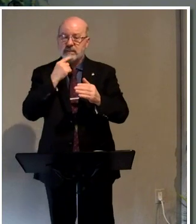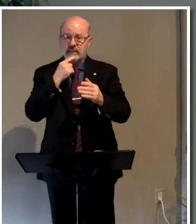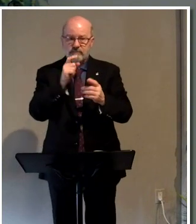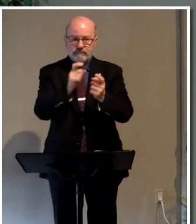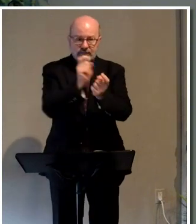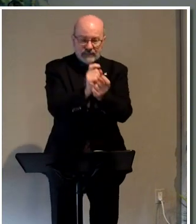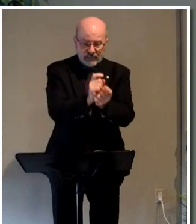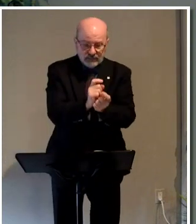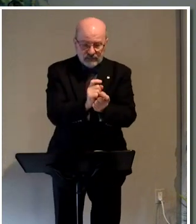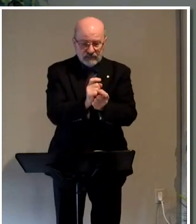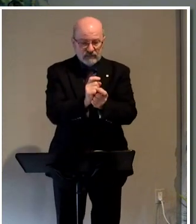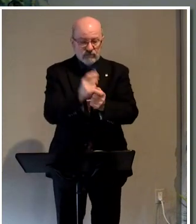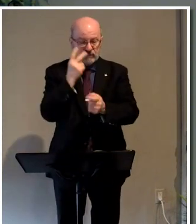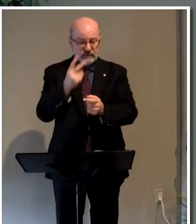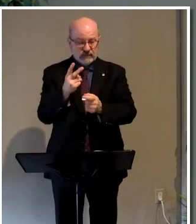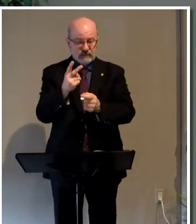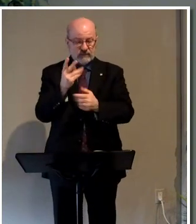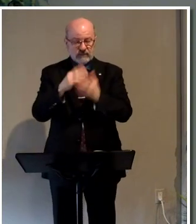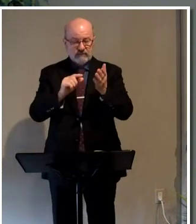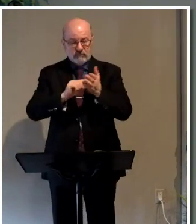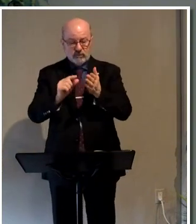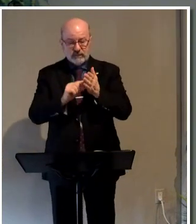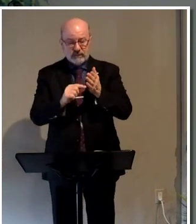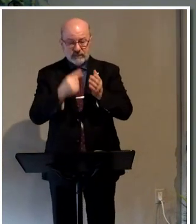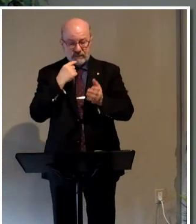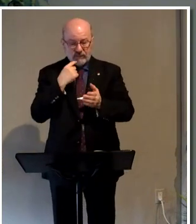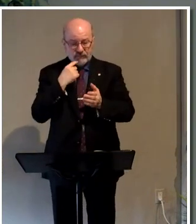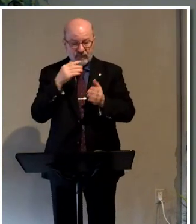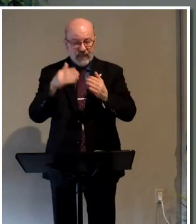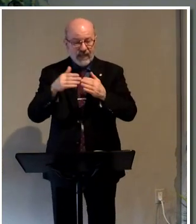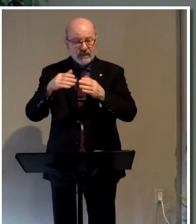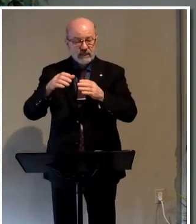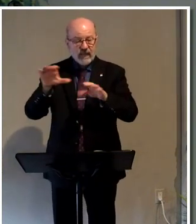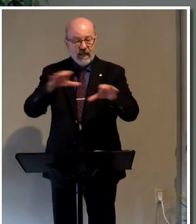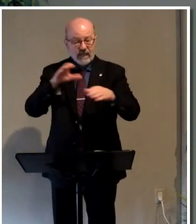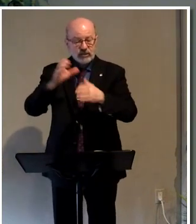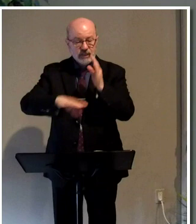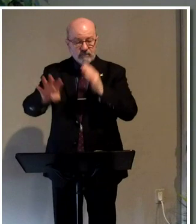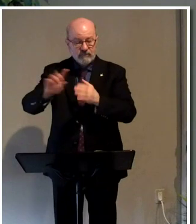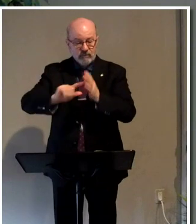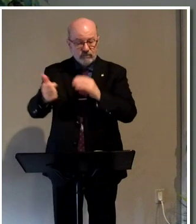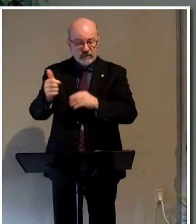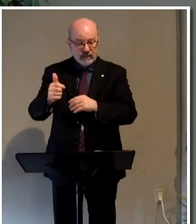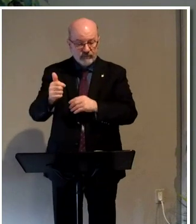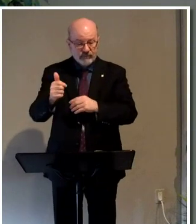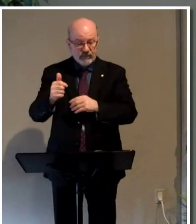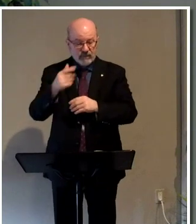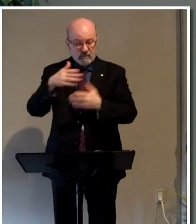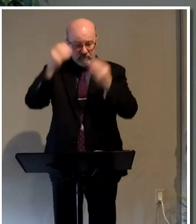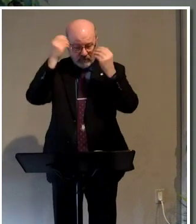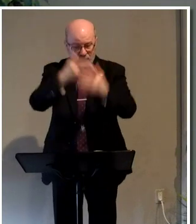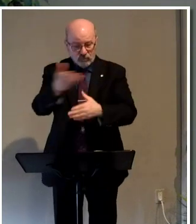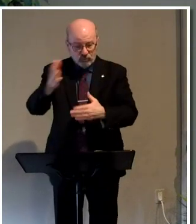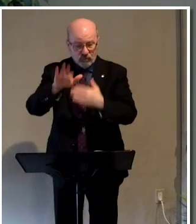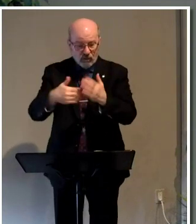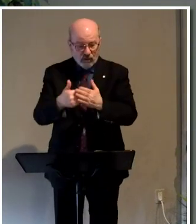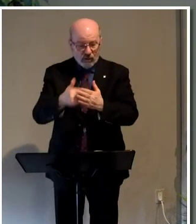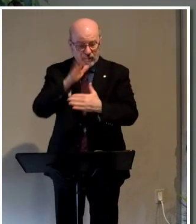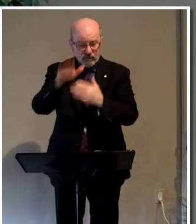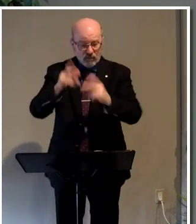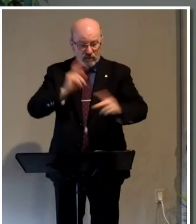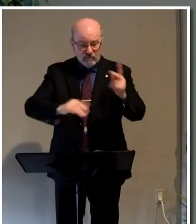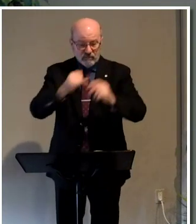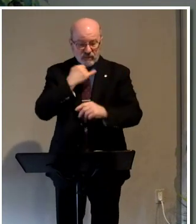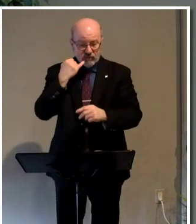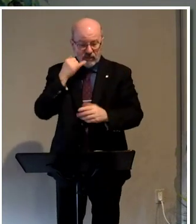specifically. So I just want to give you a couple of verses that does say Acts chapter four and verse ten. Be it known unto you all and to all the